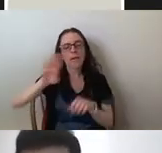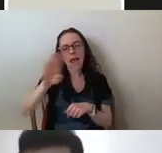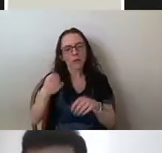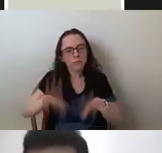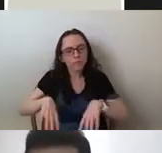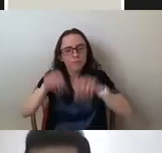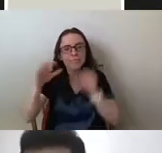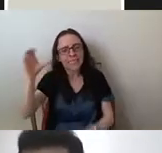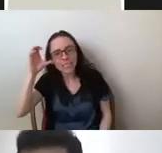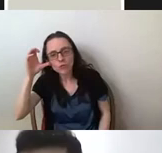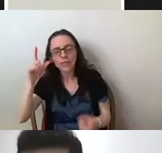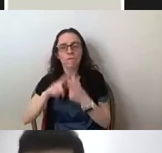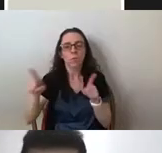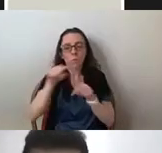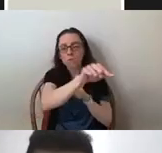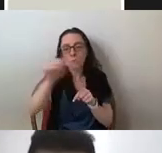for opposed parties.